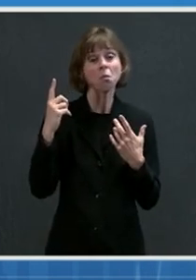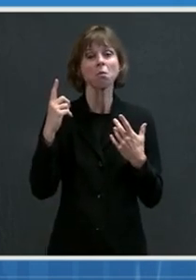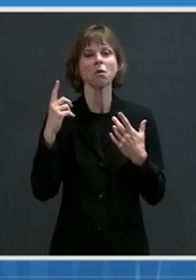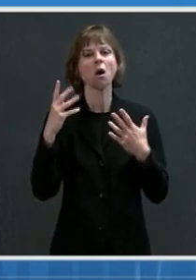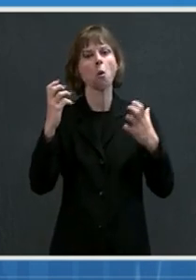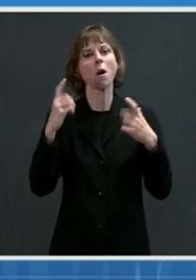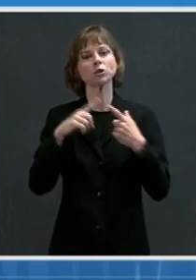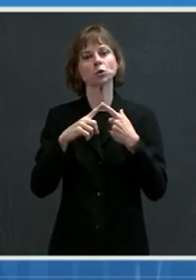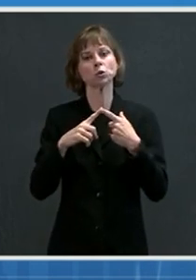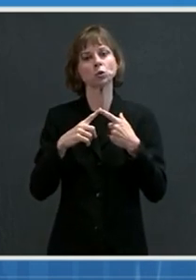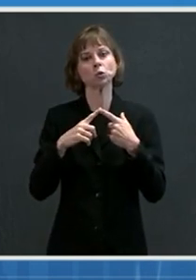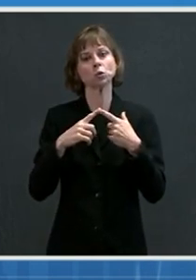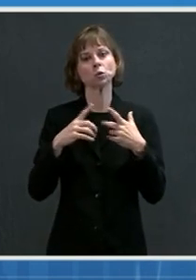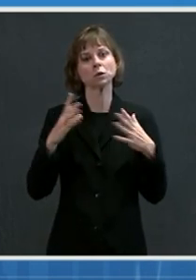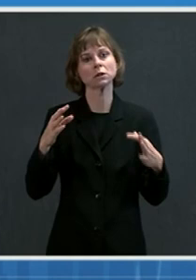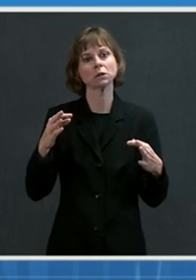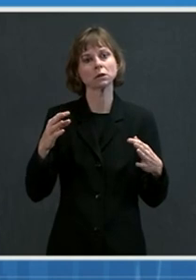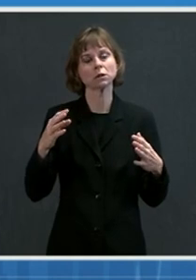the date till the end of July.